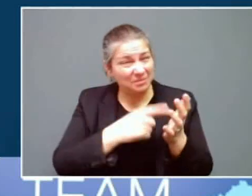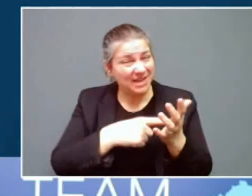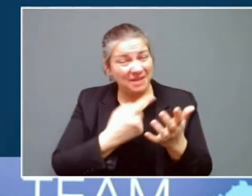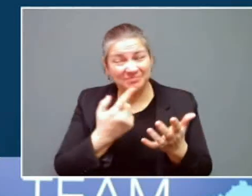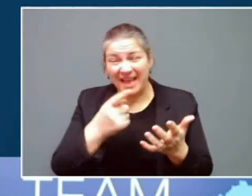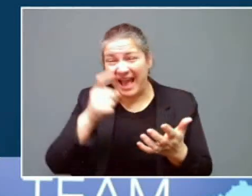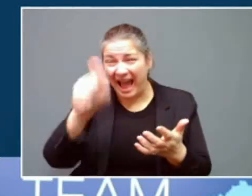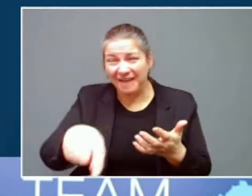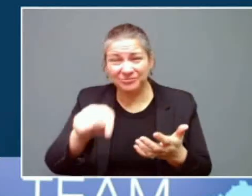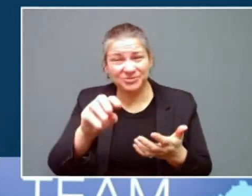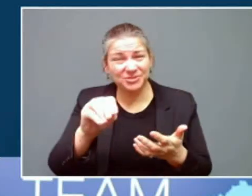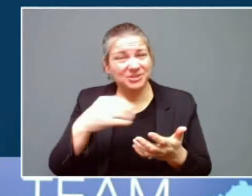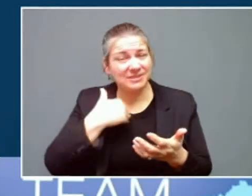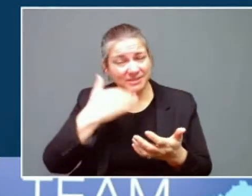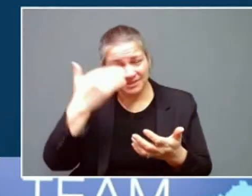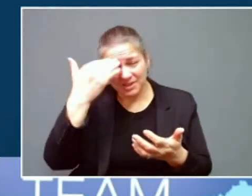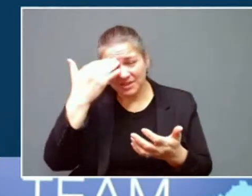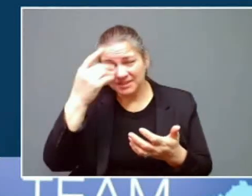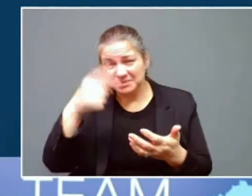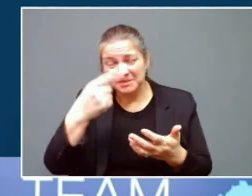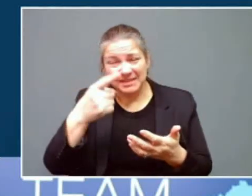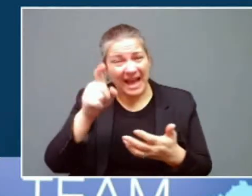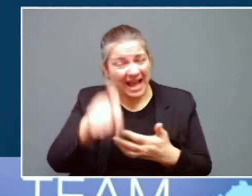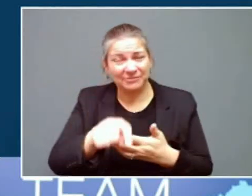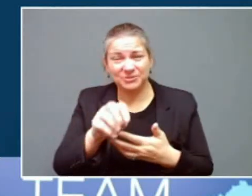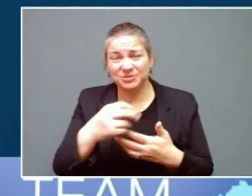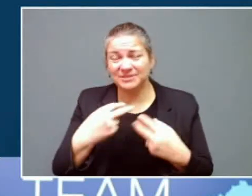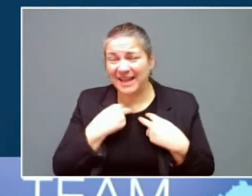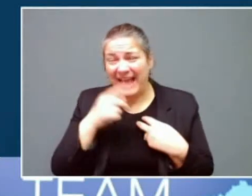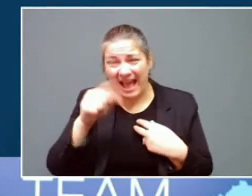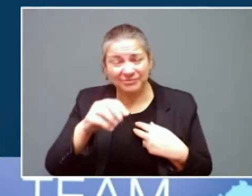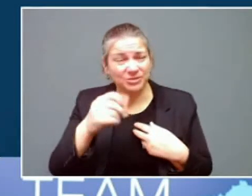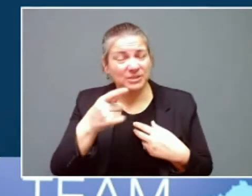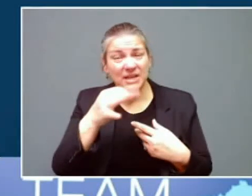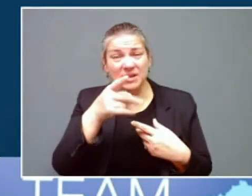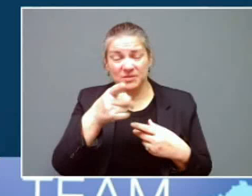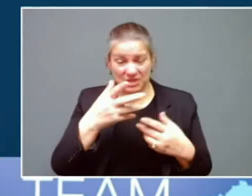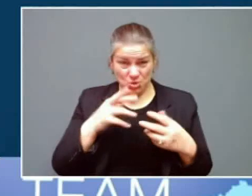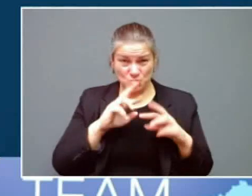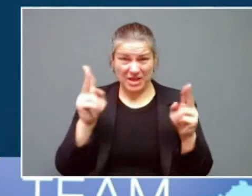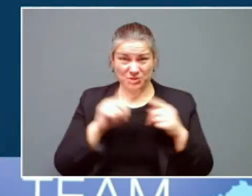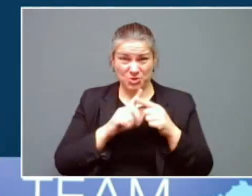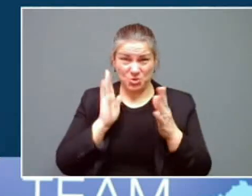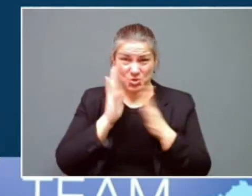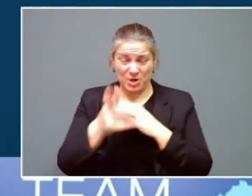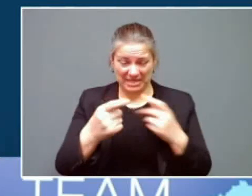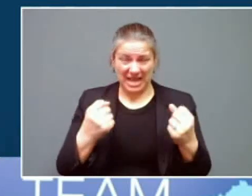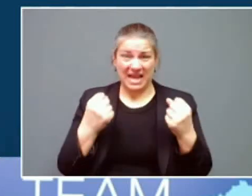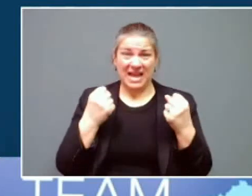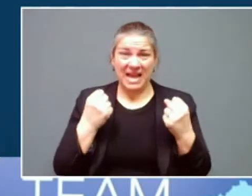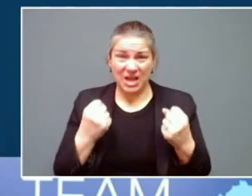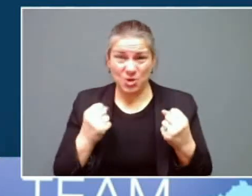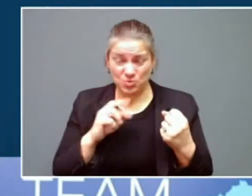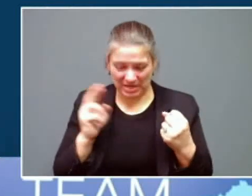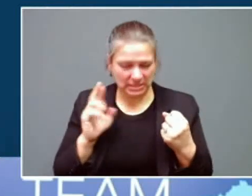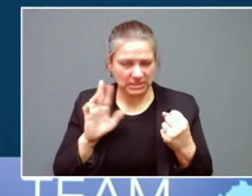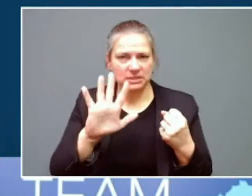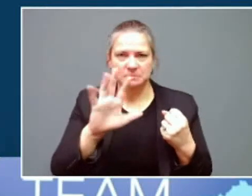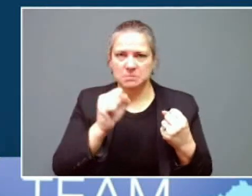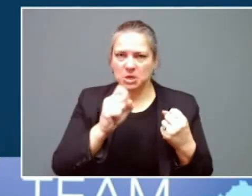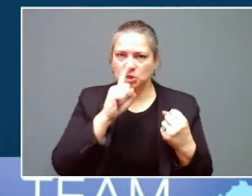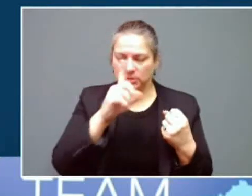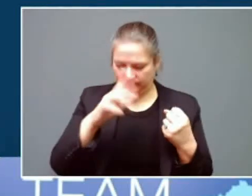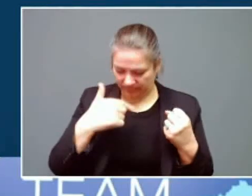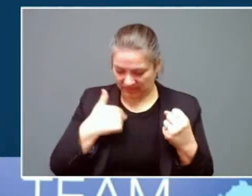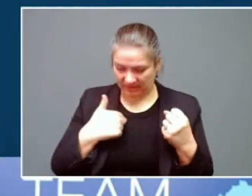our citizens will have to make. Before you get out on a highway or an interstate, you need to have water,